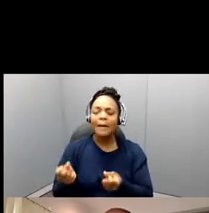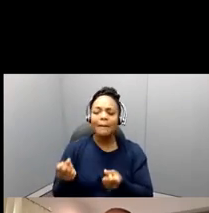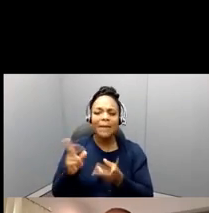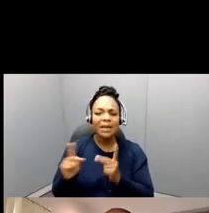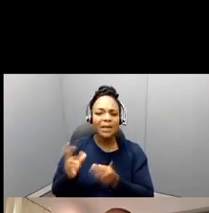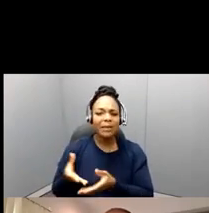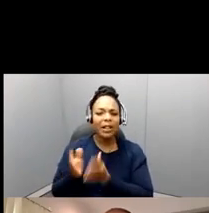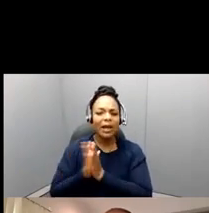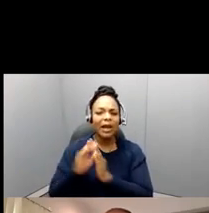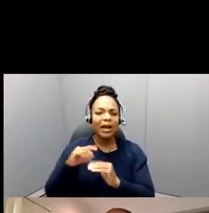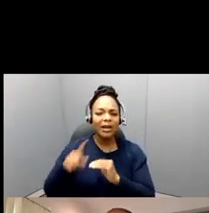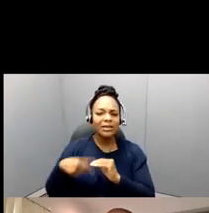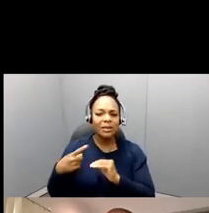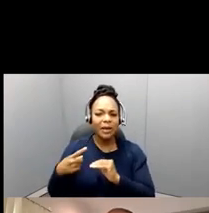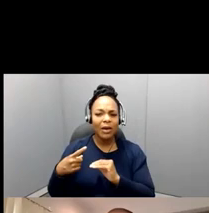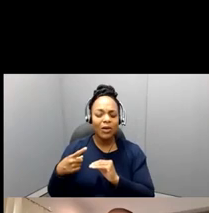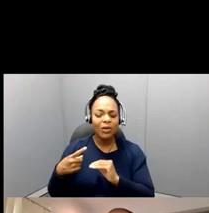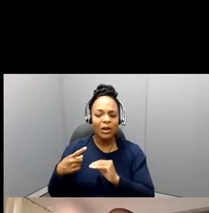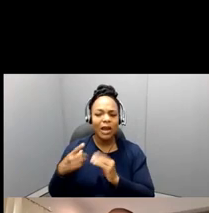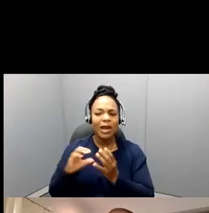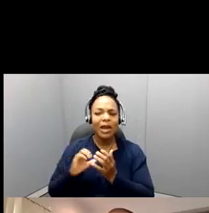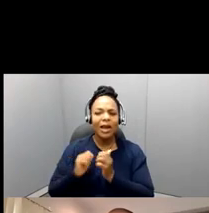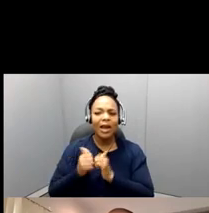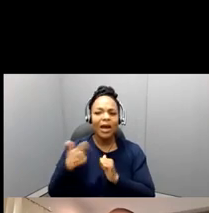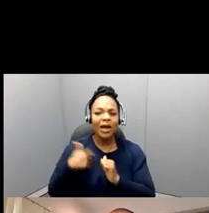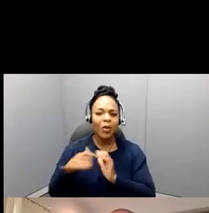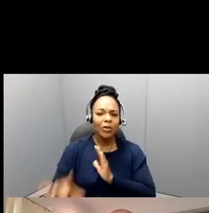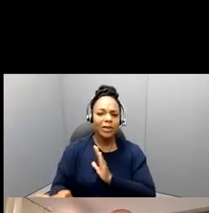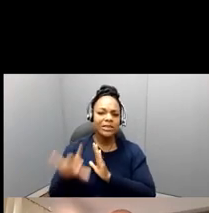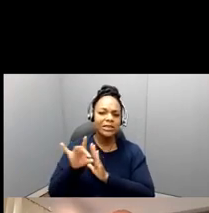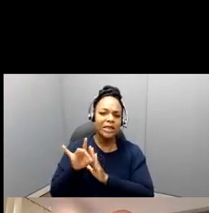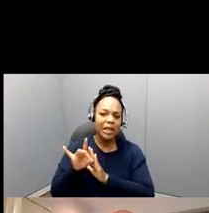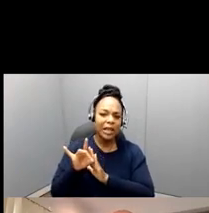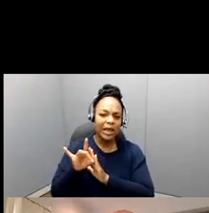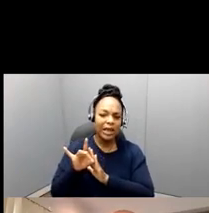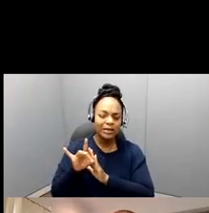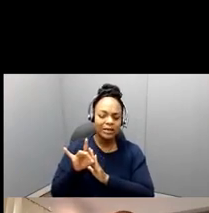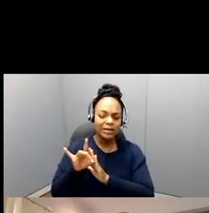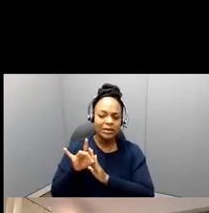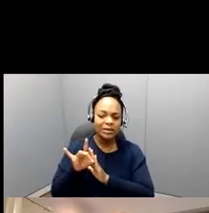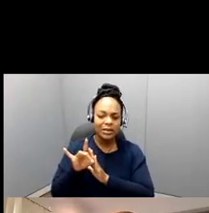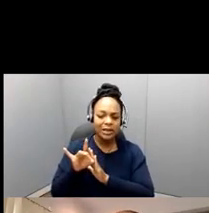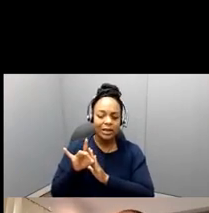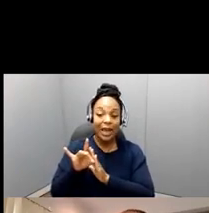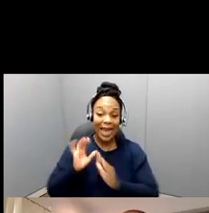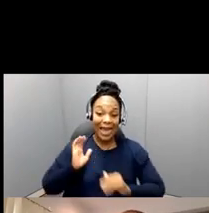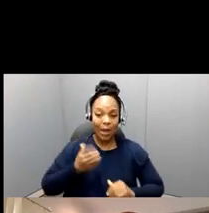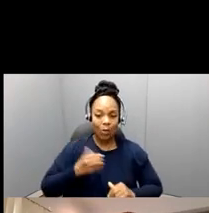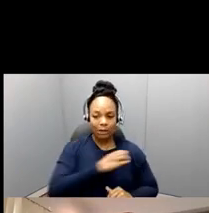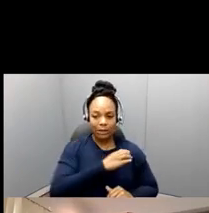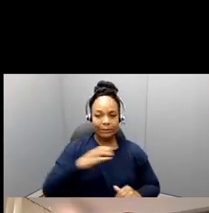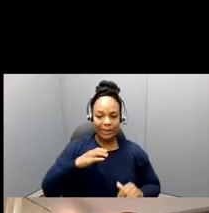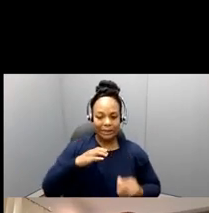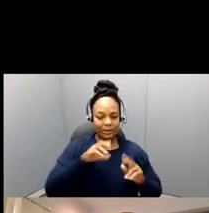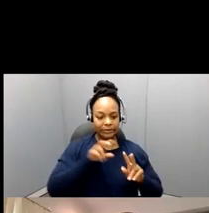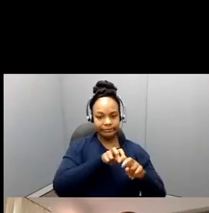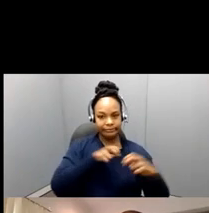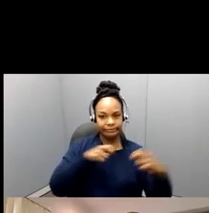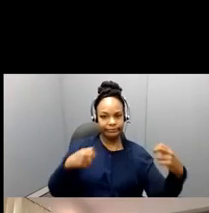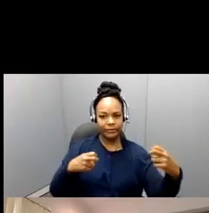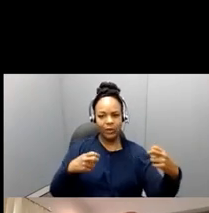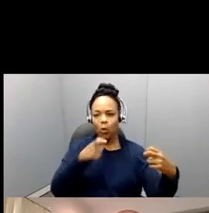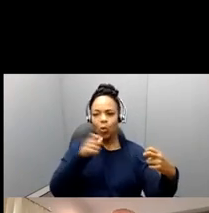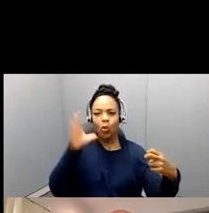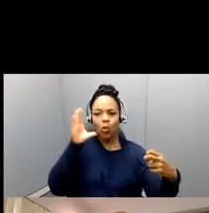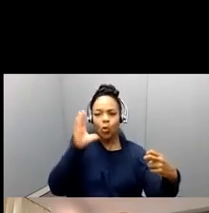how we select, um, kind of who reviews our, our reviewers, who's looking at the